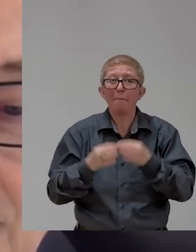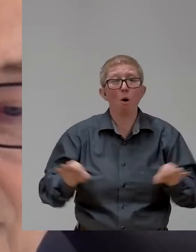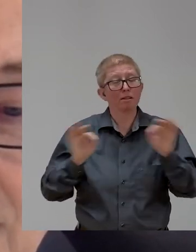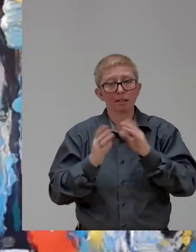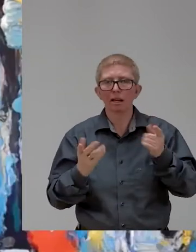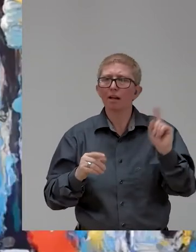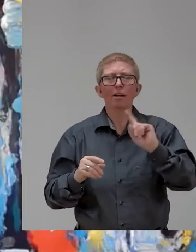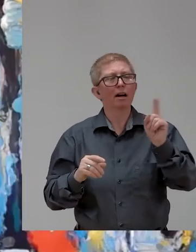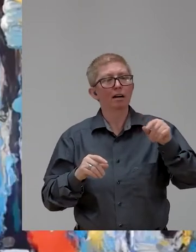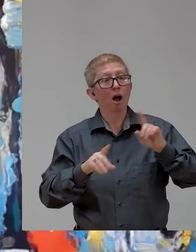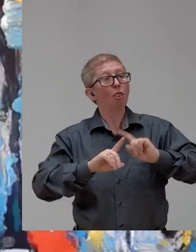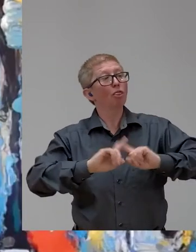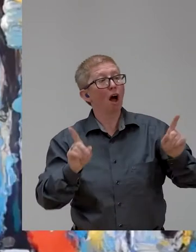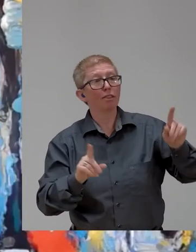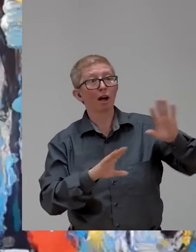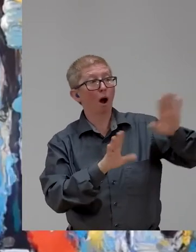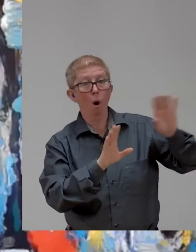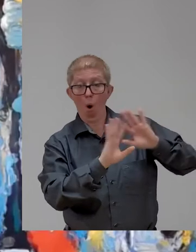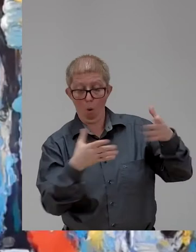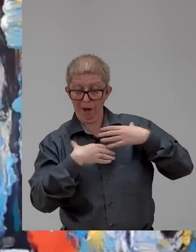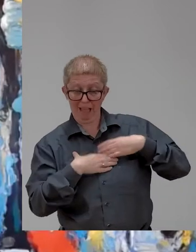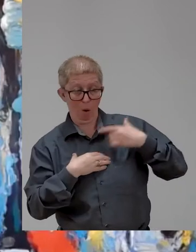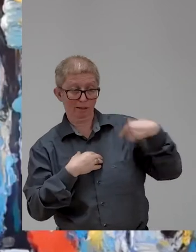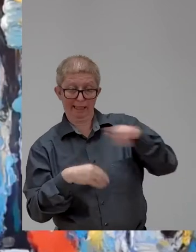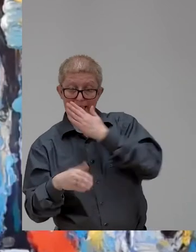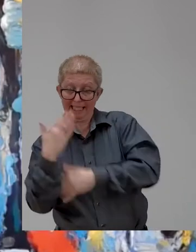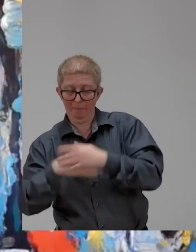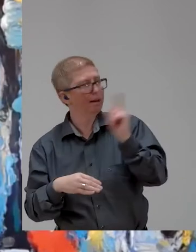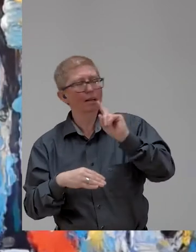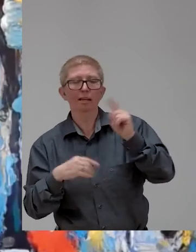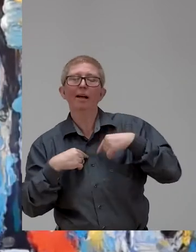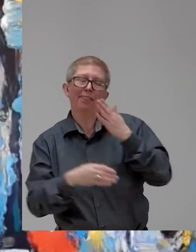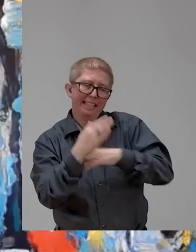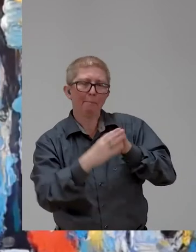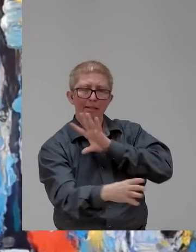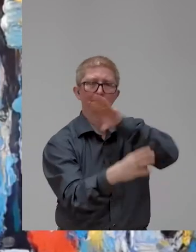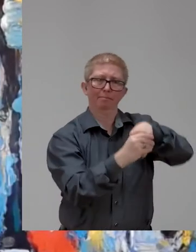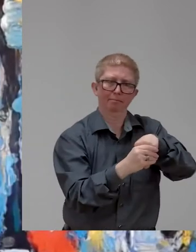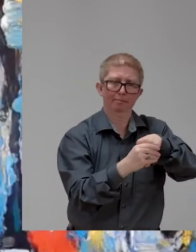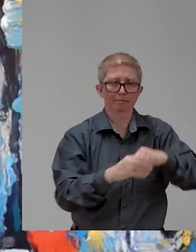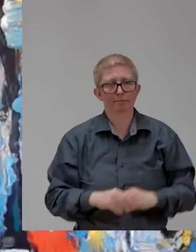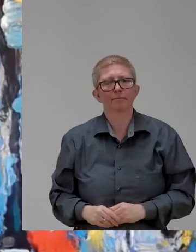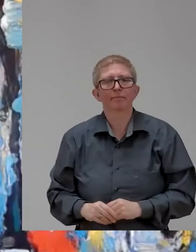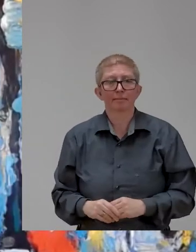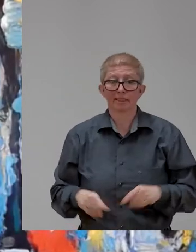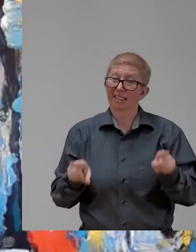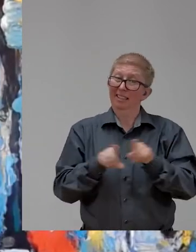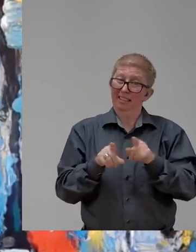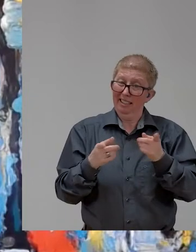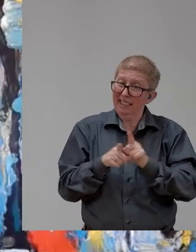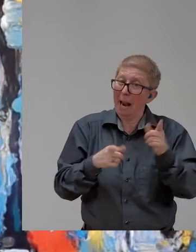Thank you so much, Martin. And I know that this message is something that Caroline always says in the opening remarks of Zero Project.